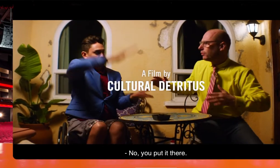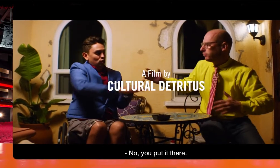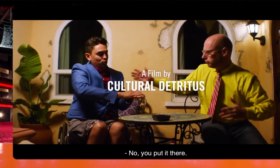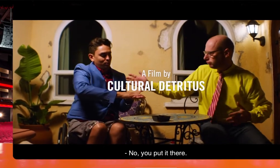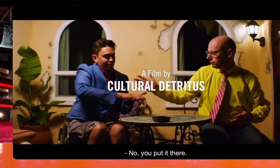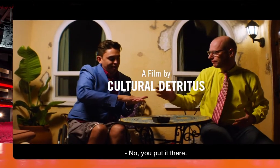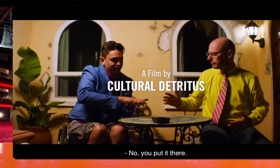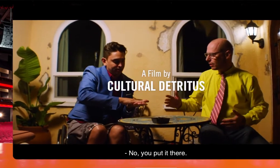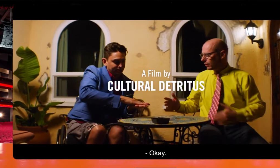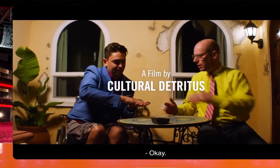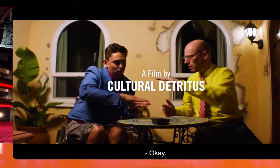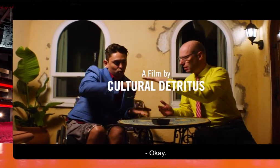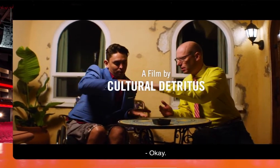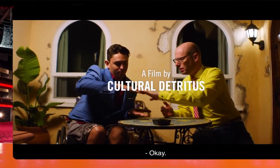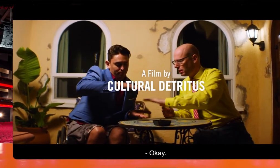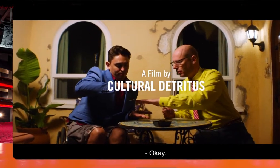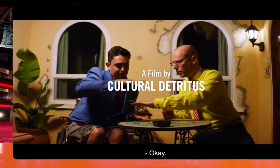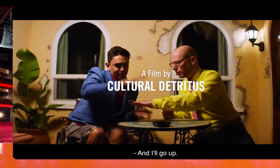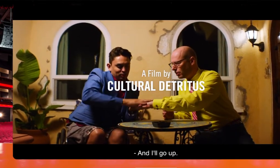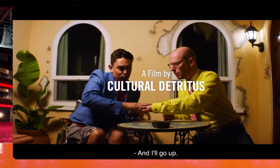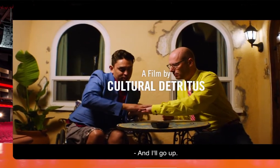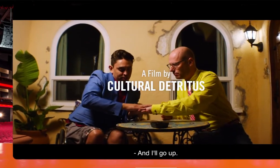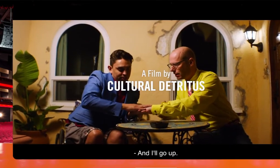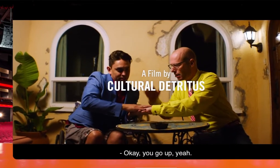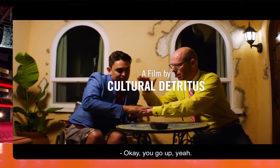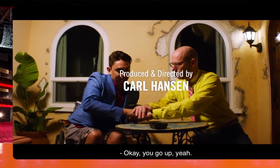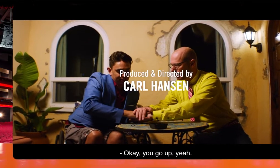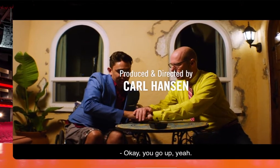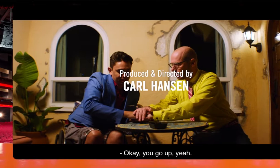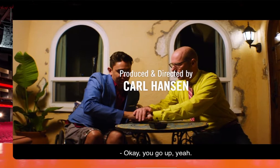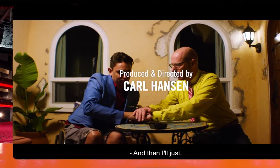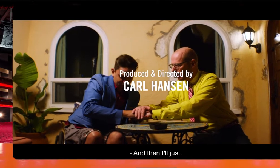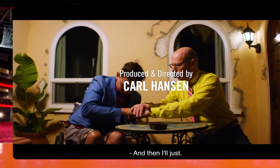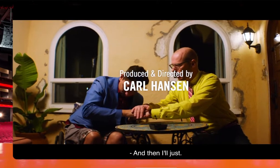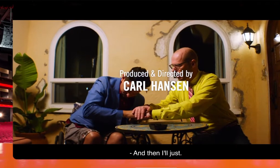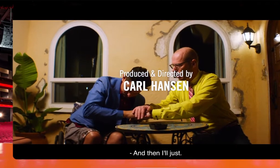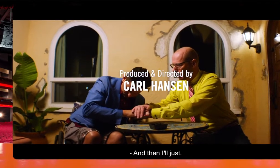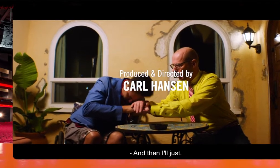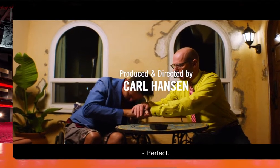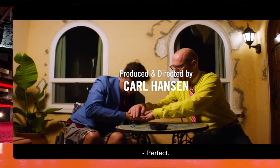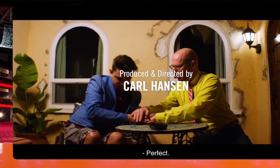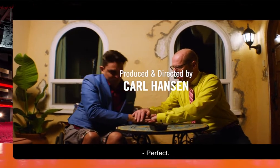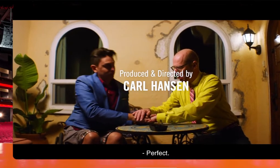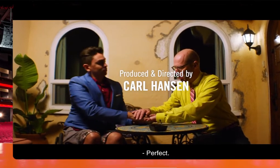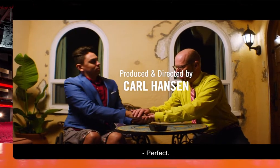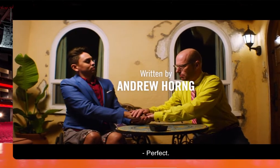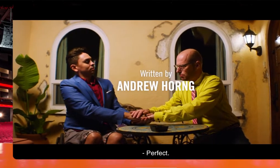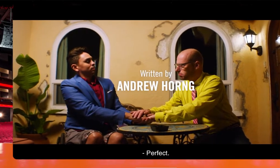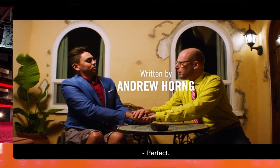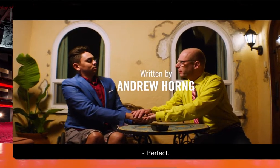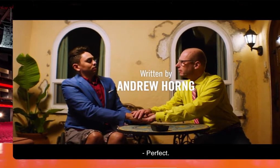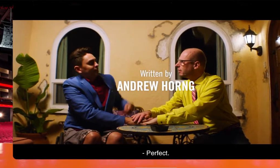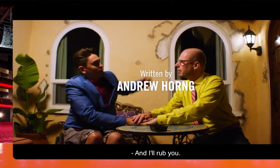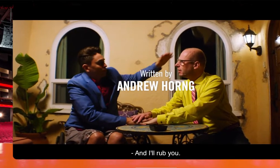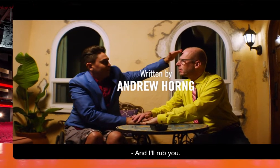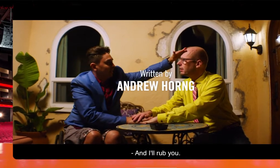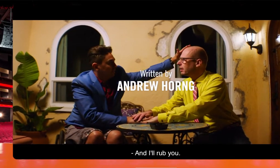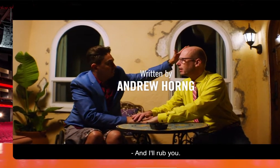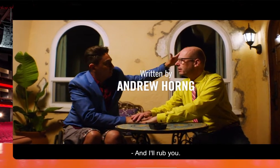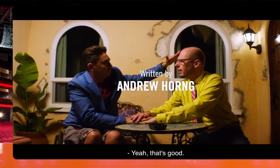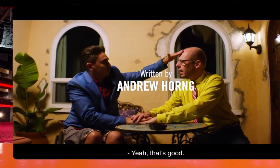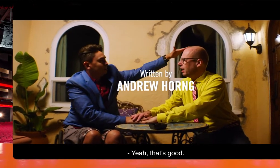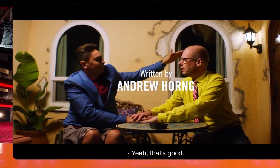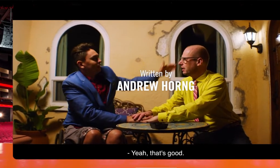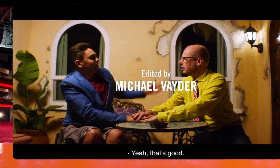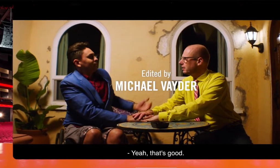No, no, no. You put it there. Okay. I'll go up. Okay, can go up. Yeah. And then I'll just... Perfect. And I'll rub you